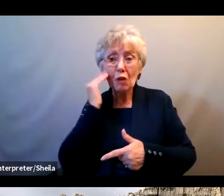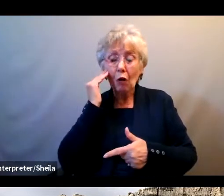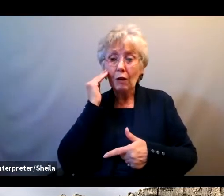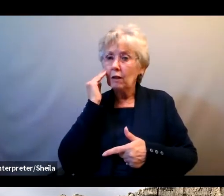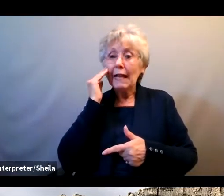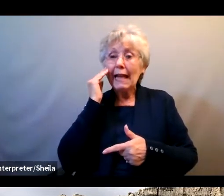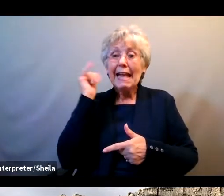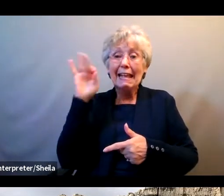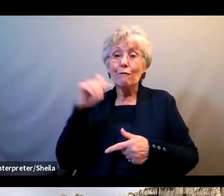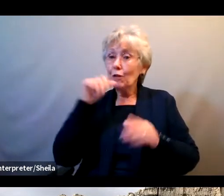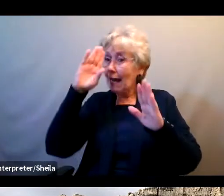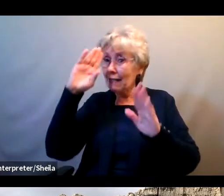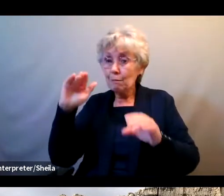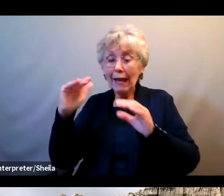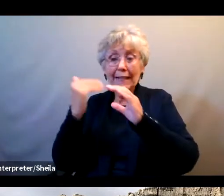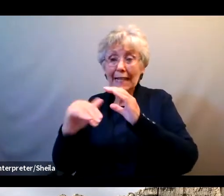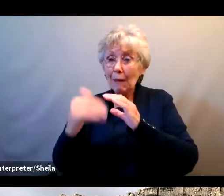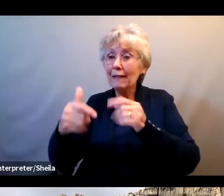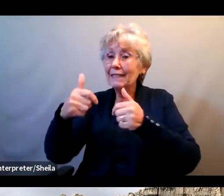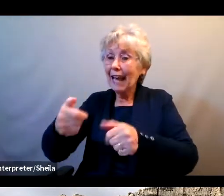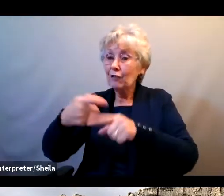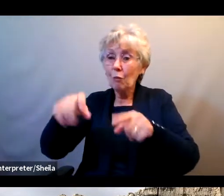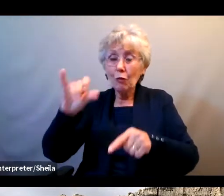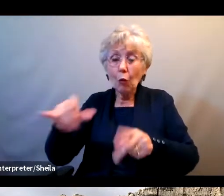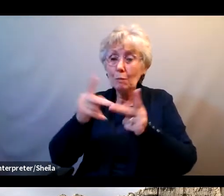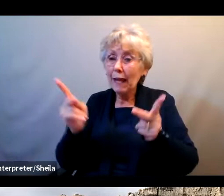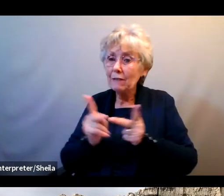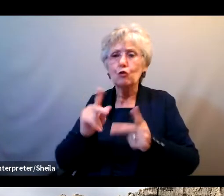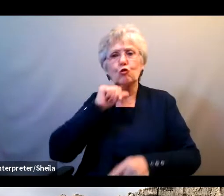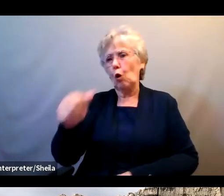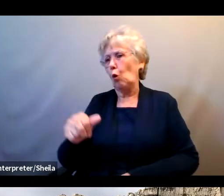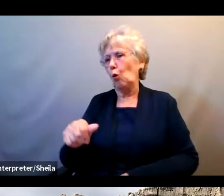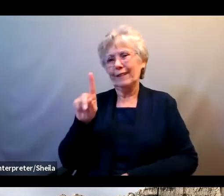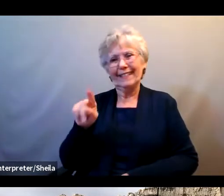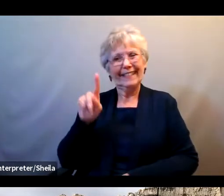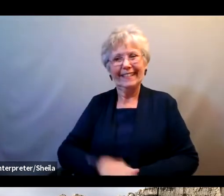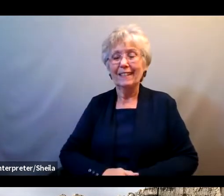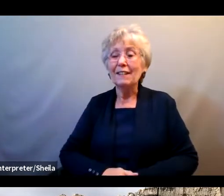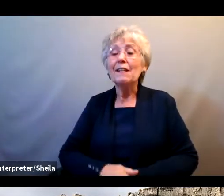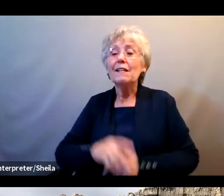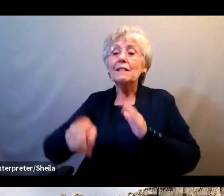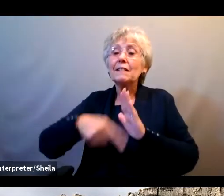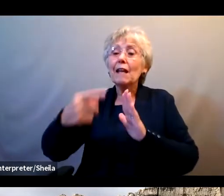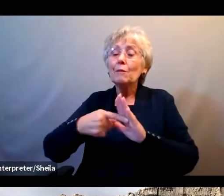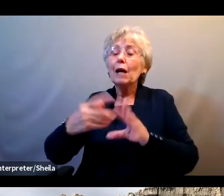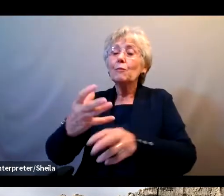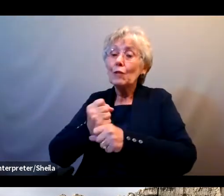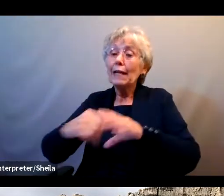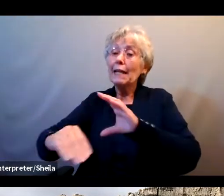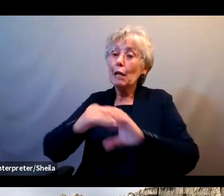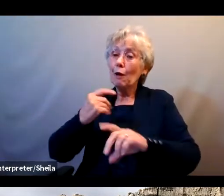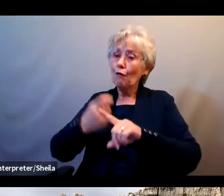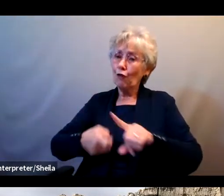not expecting an email or text message. Sometimes you could even get an email from someone you personally know.